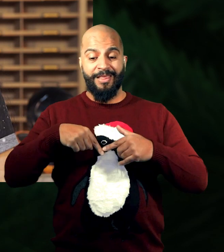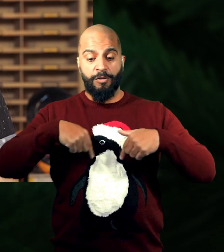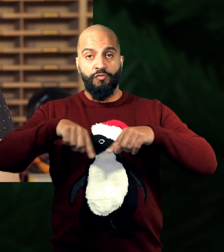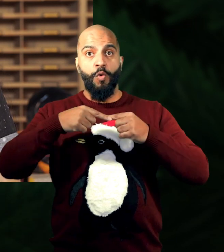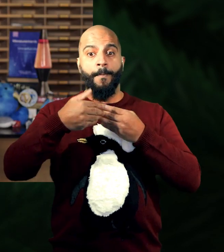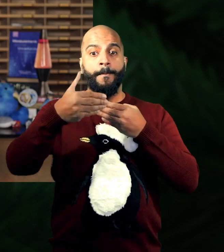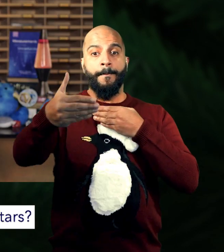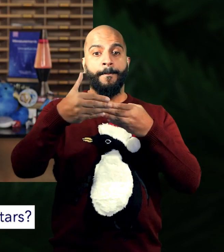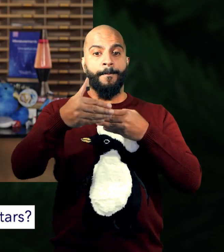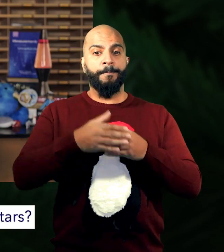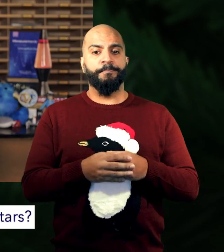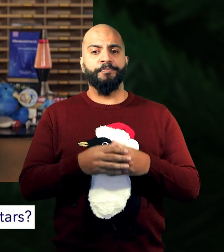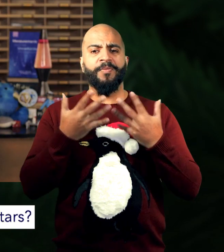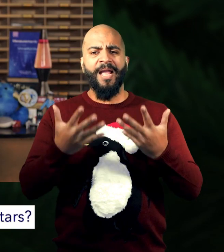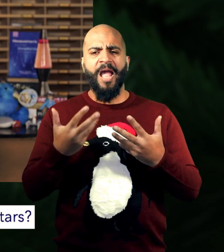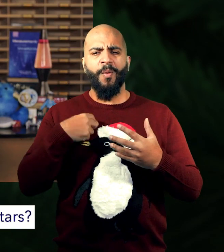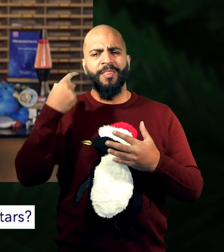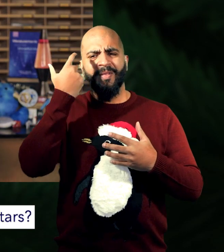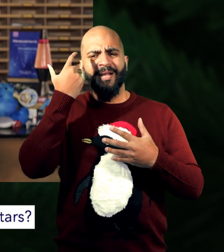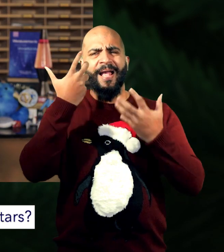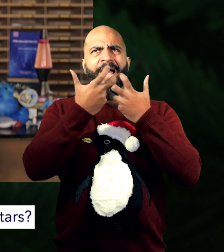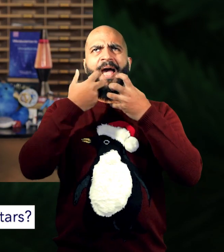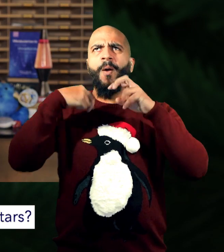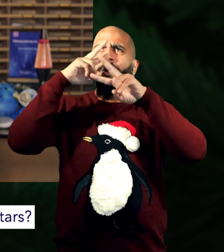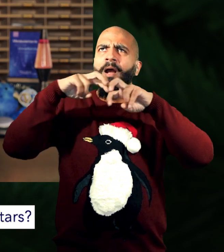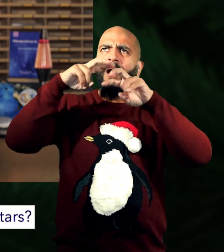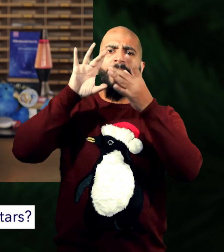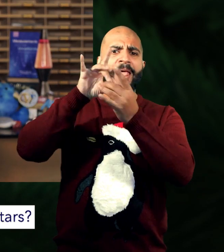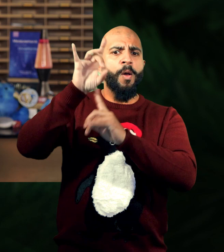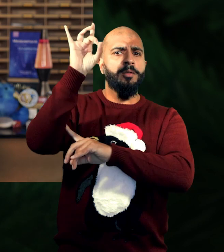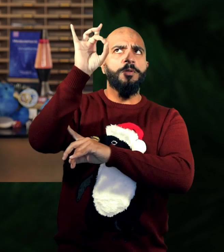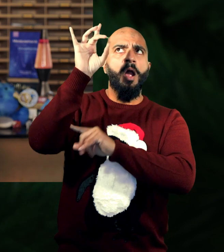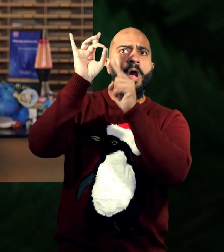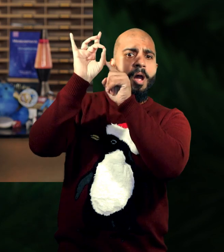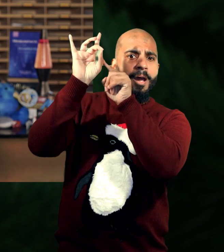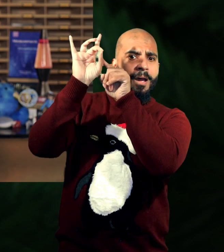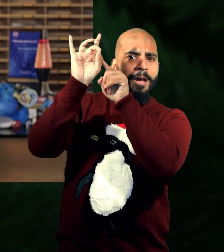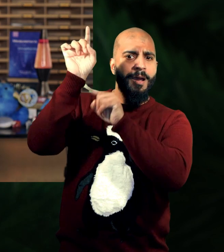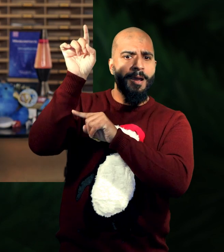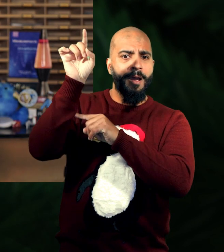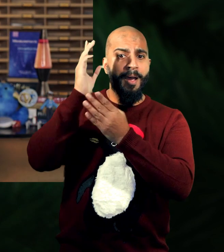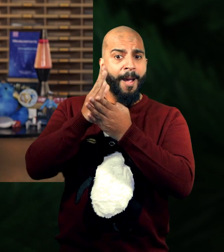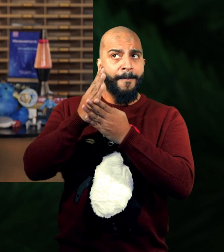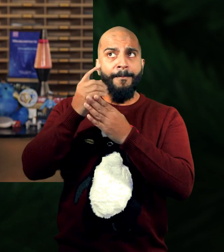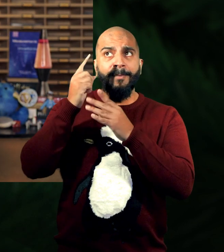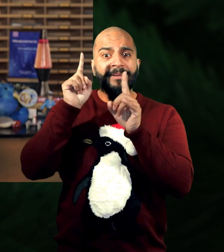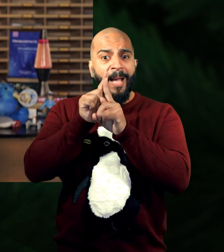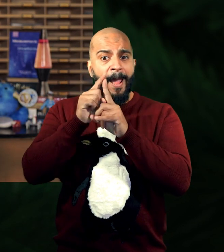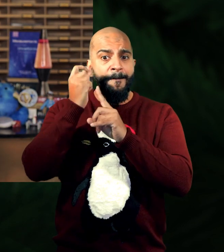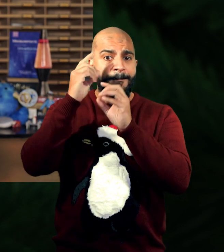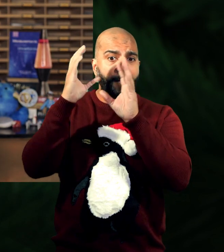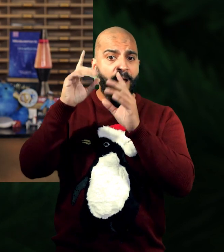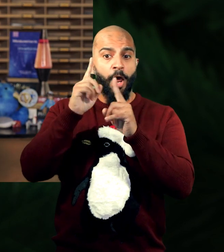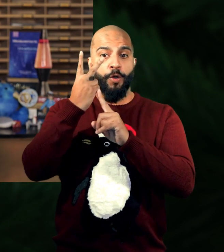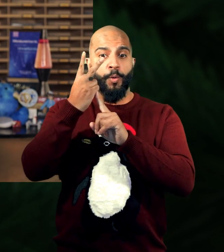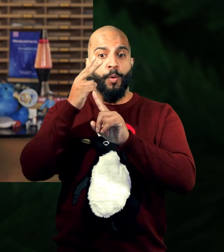this room. Anyway, how can we use this idea to investigate the stars? Well, the idea is the exact same. We take two